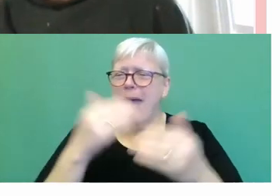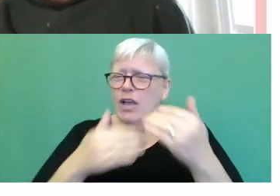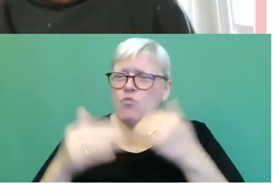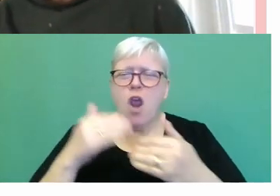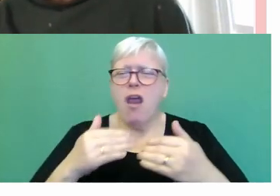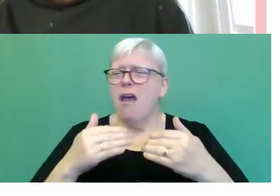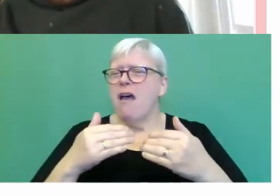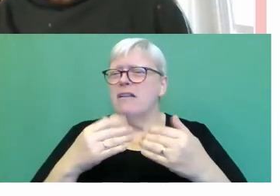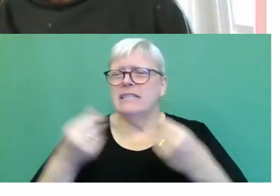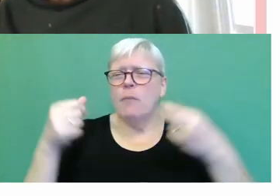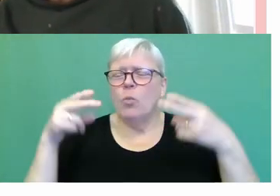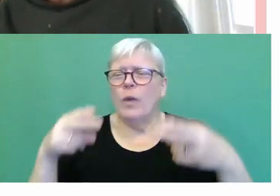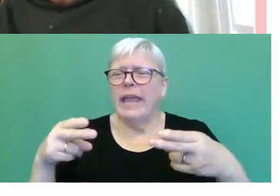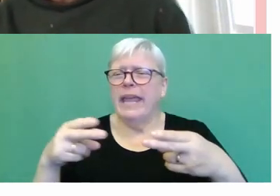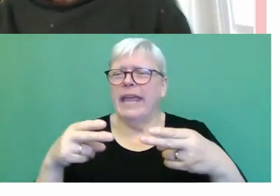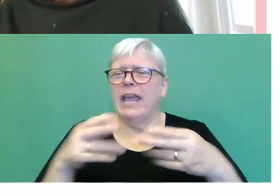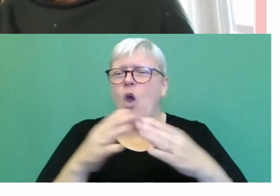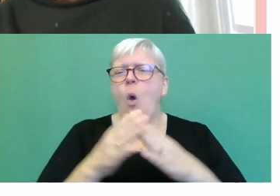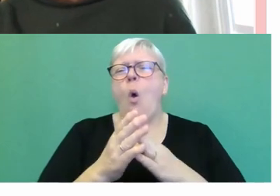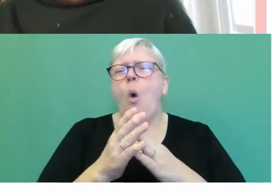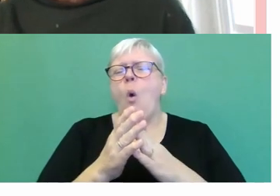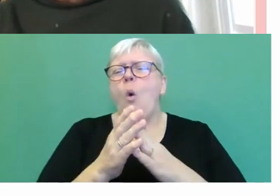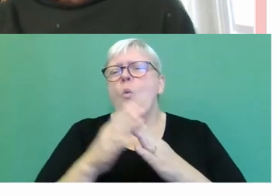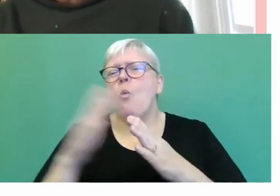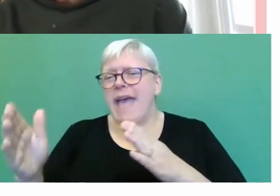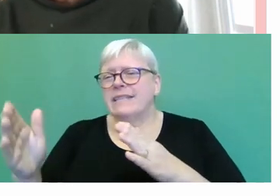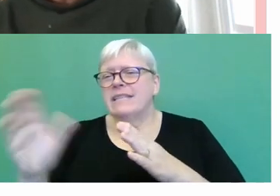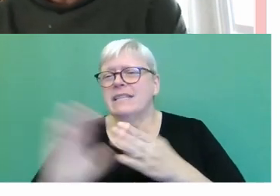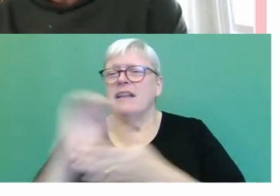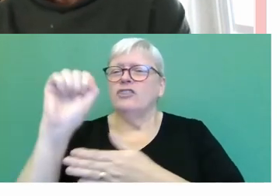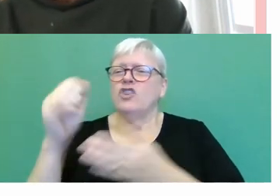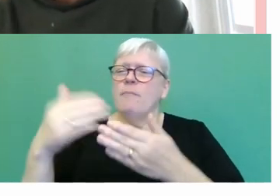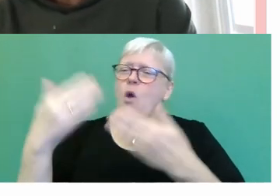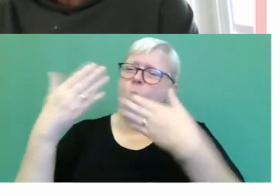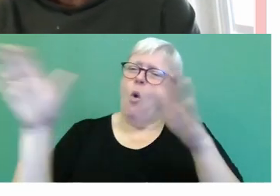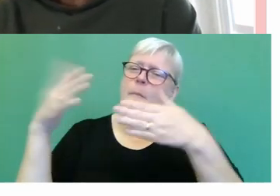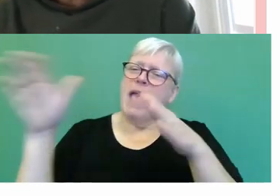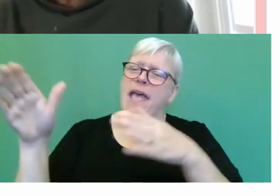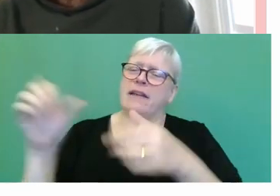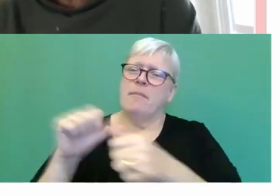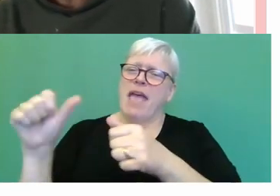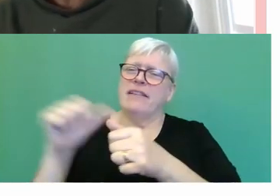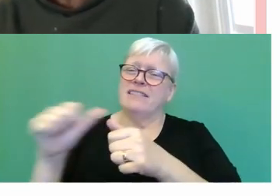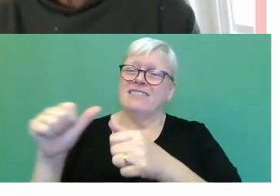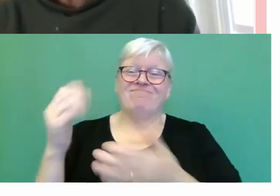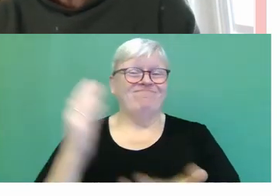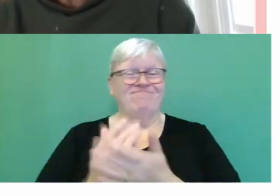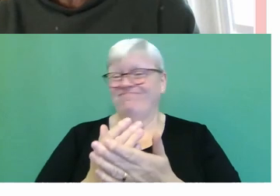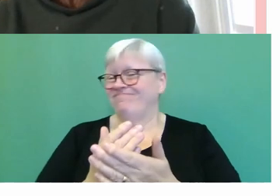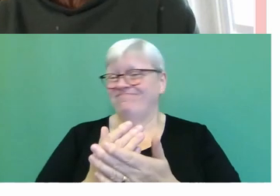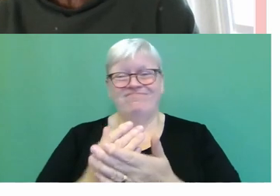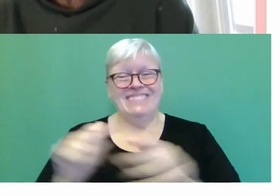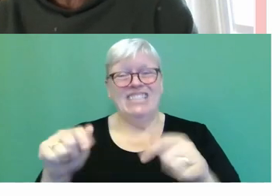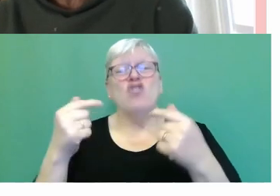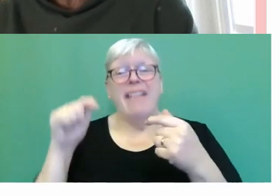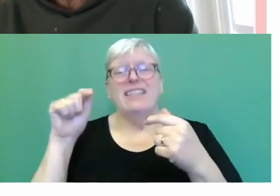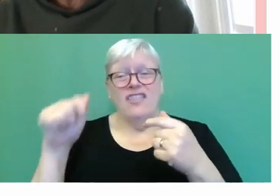Western cultures and families, more open, and therefore it's much better. Well, I just wanted to challenge that a little bit,